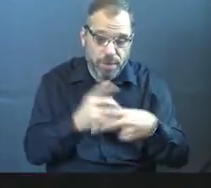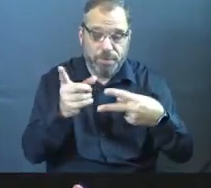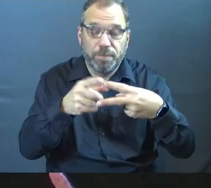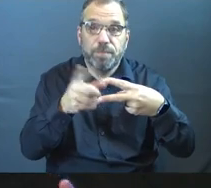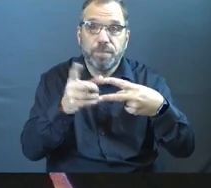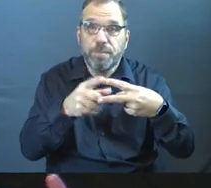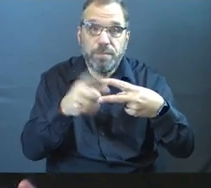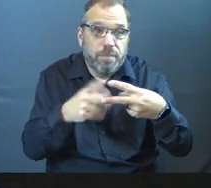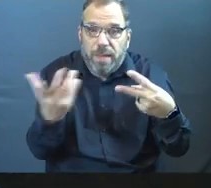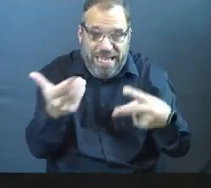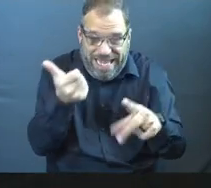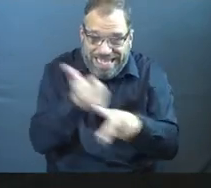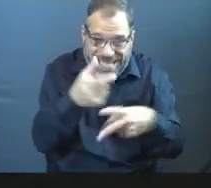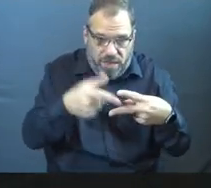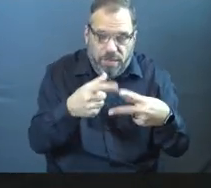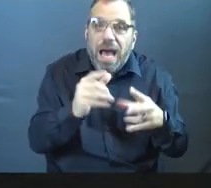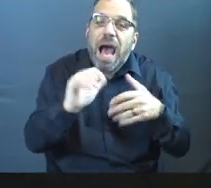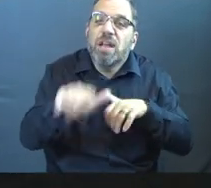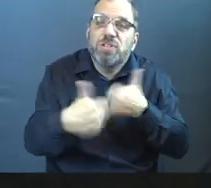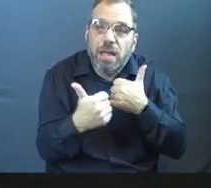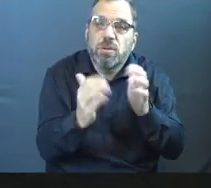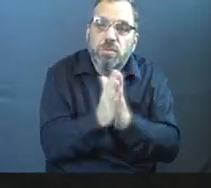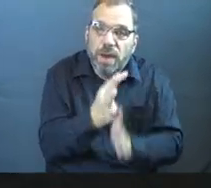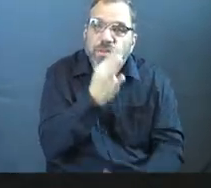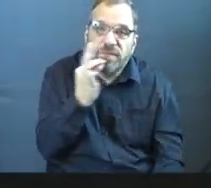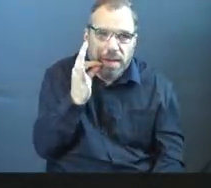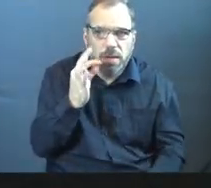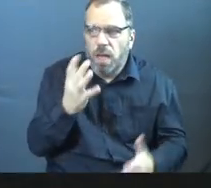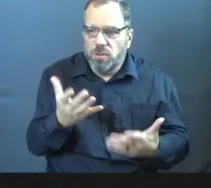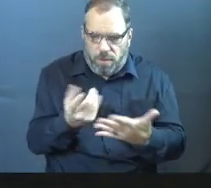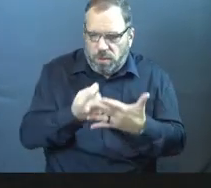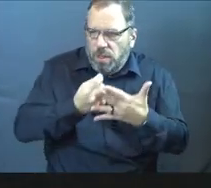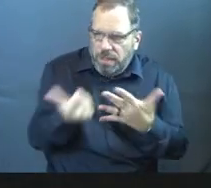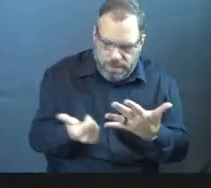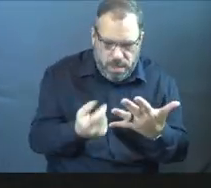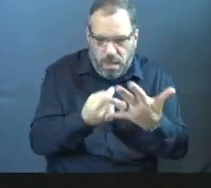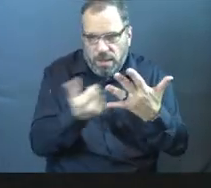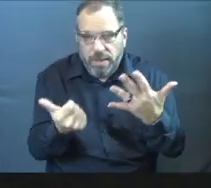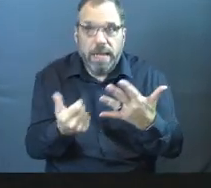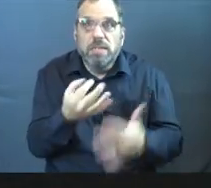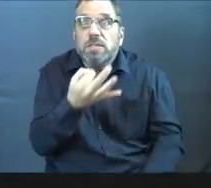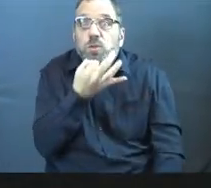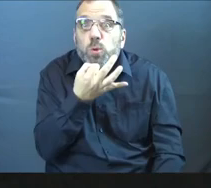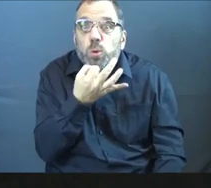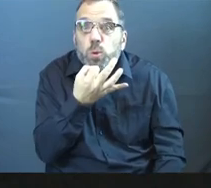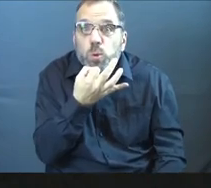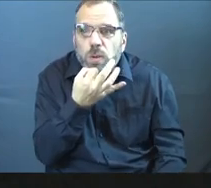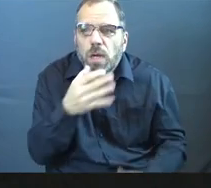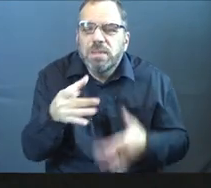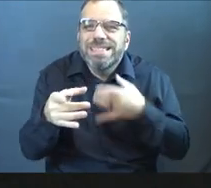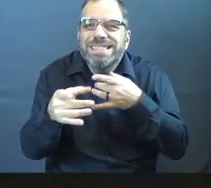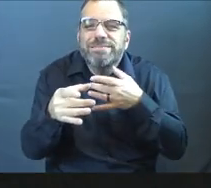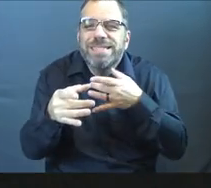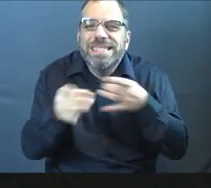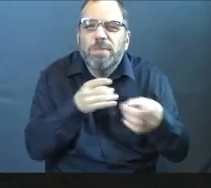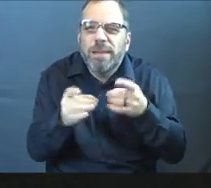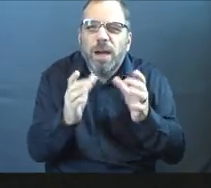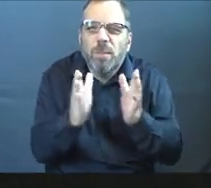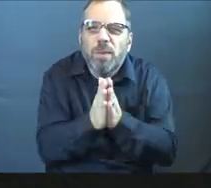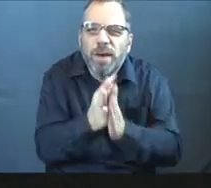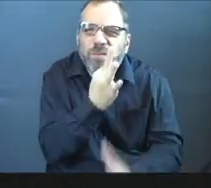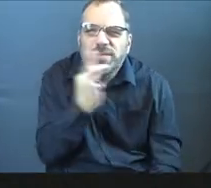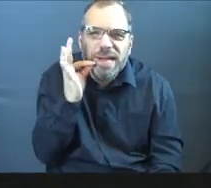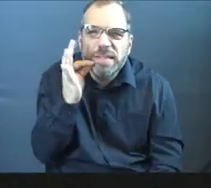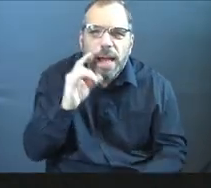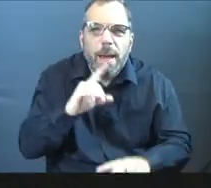One, it just is in itself a challenge, right? We're supposed to eliminate something. And in a second, we're going to get into the definition, right, of prayer and fasting.